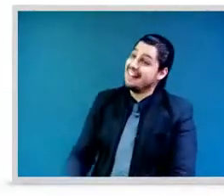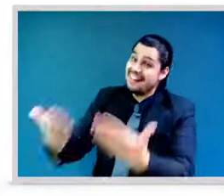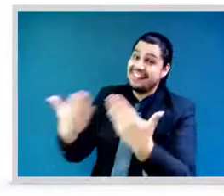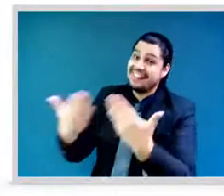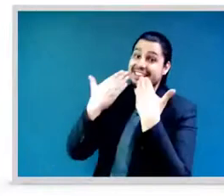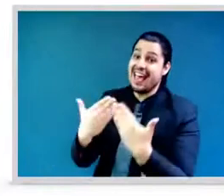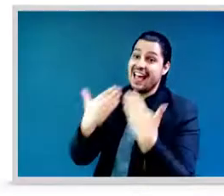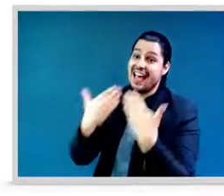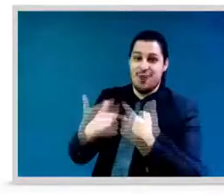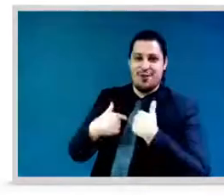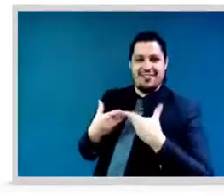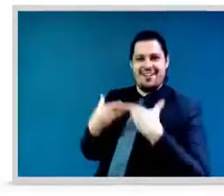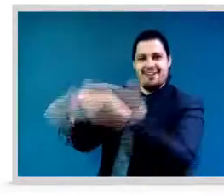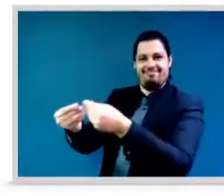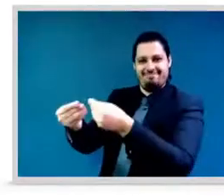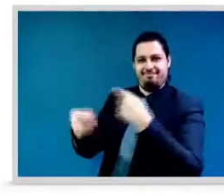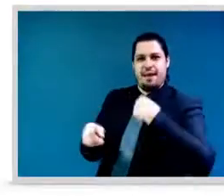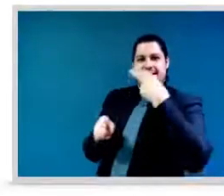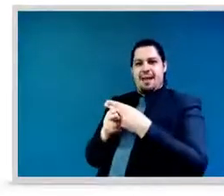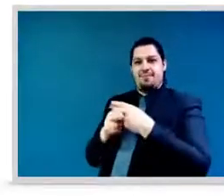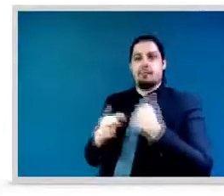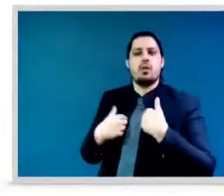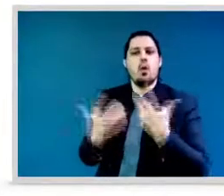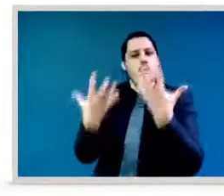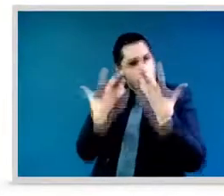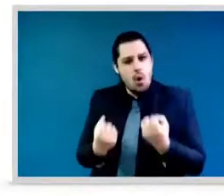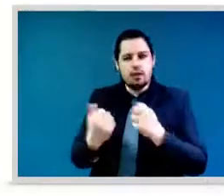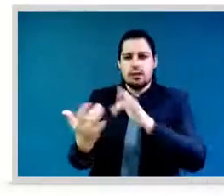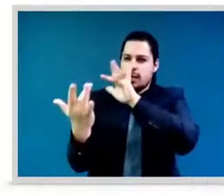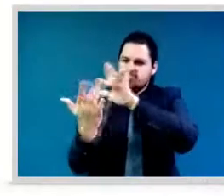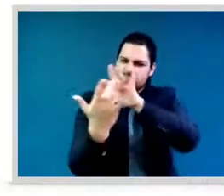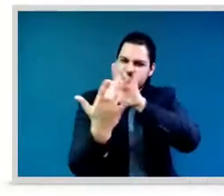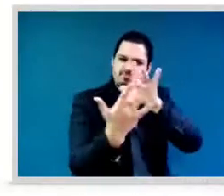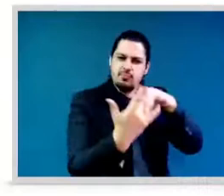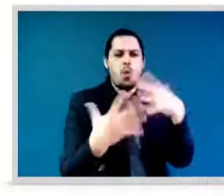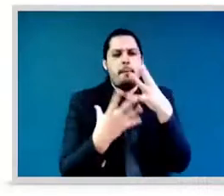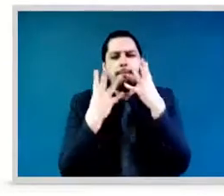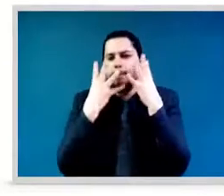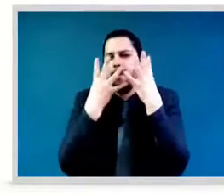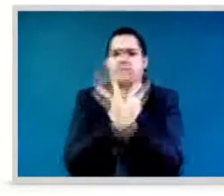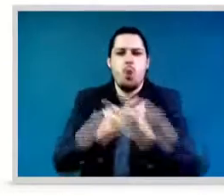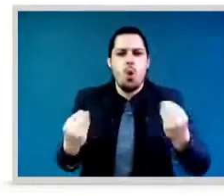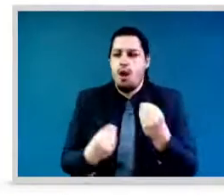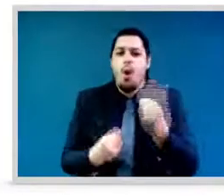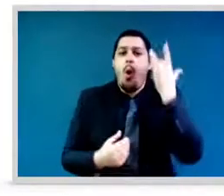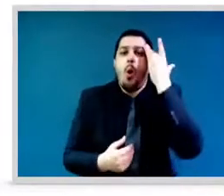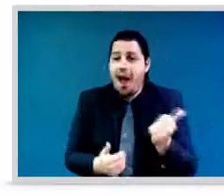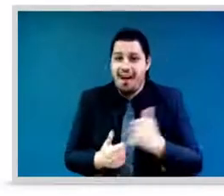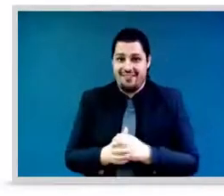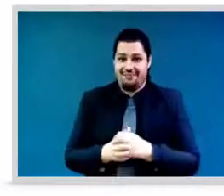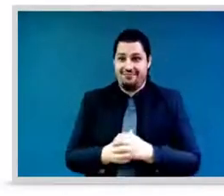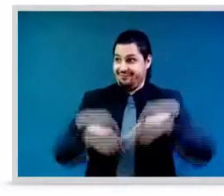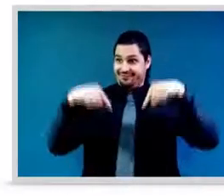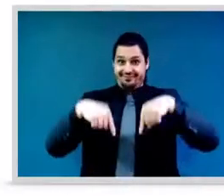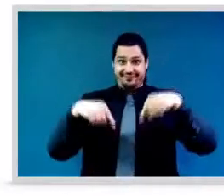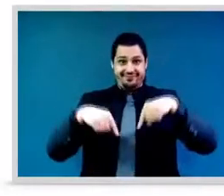especially since for, gosh, it feels like a decade, but for the past several months, over a year now, we have been